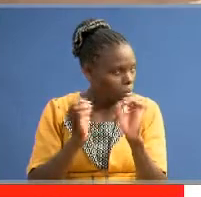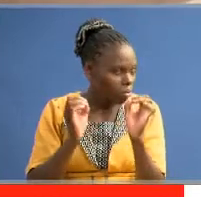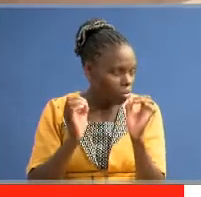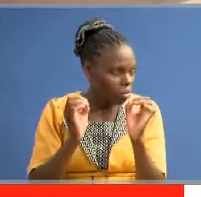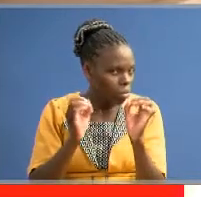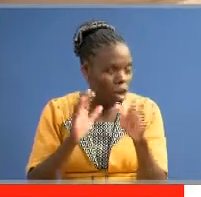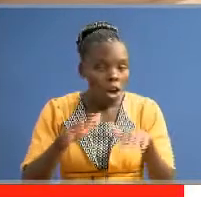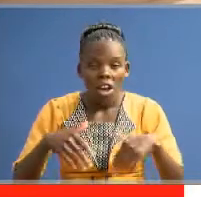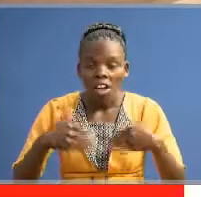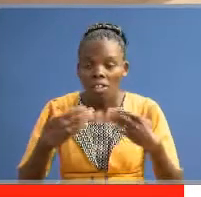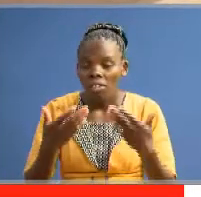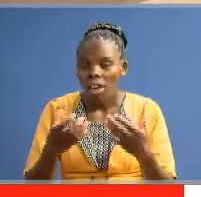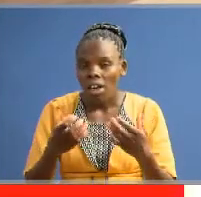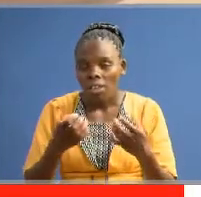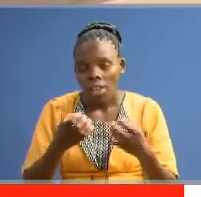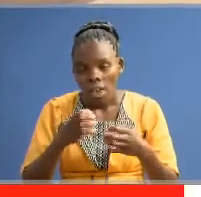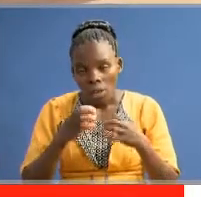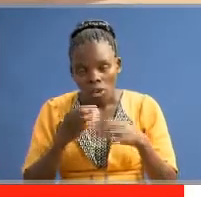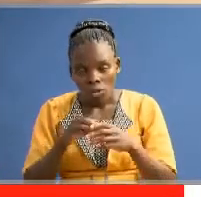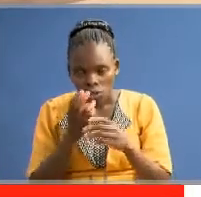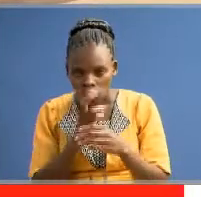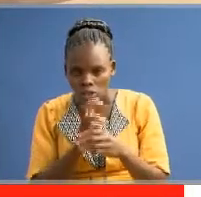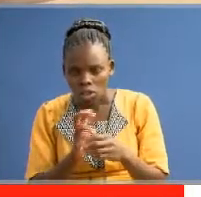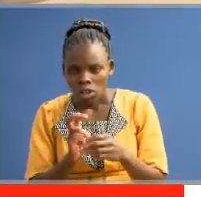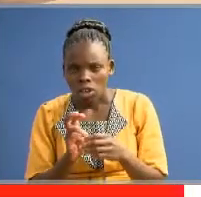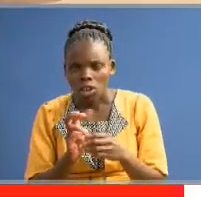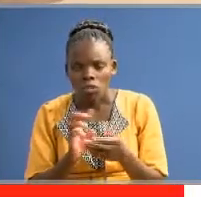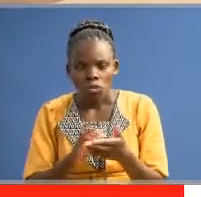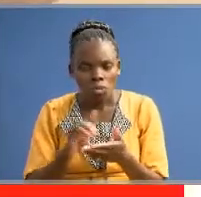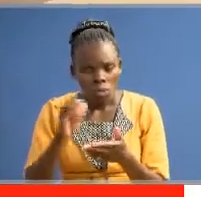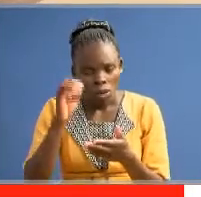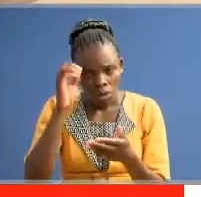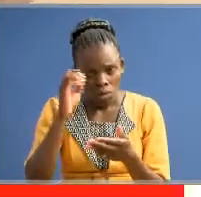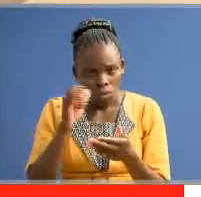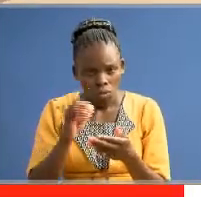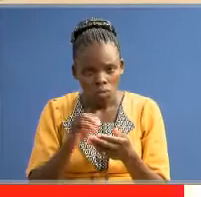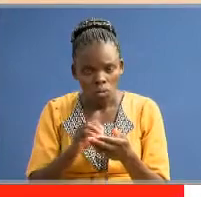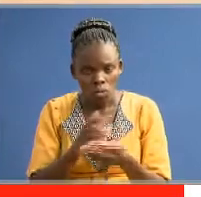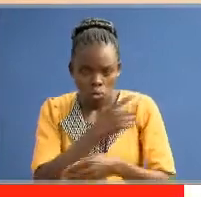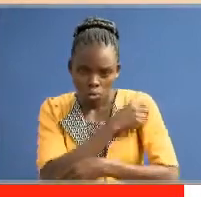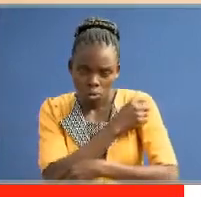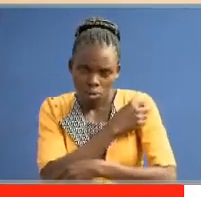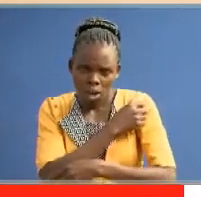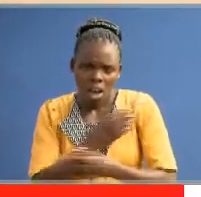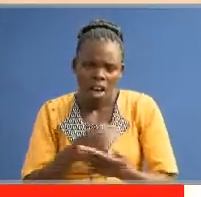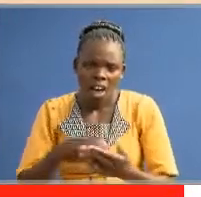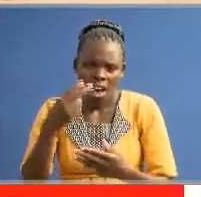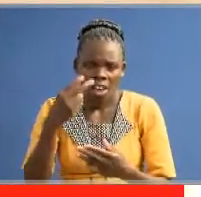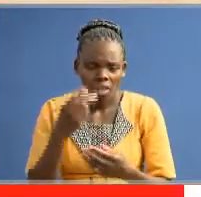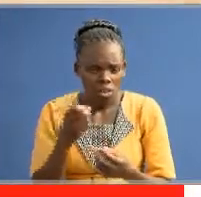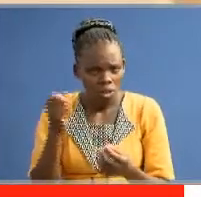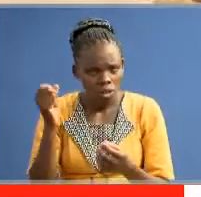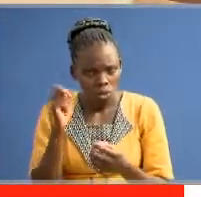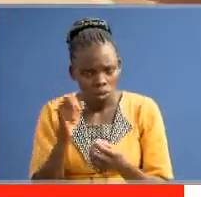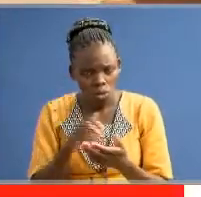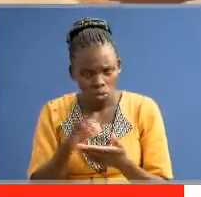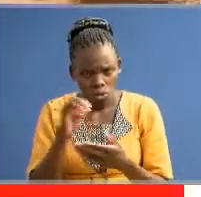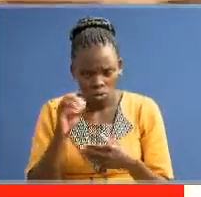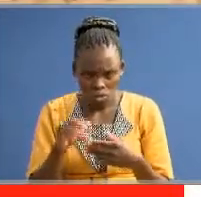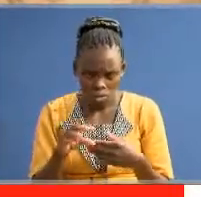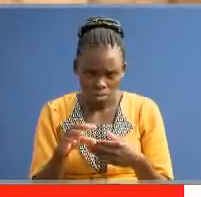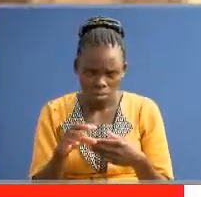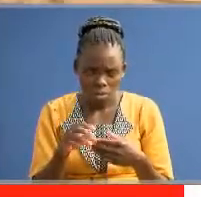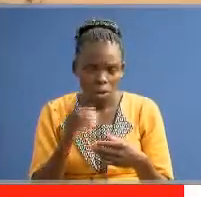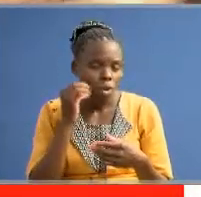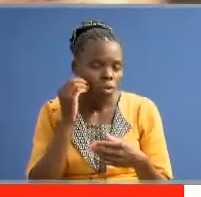However, their efforts of seeking for medical attention were in vain because of the high expenditure. He was then forced to stay at